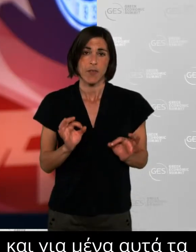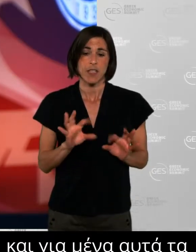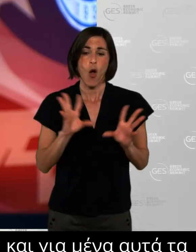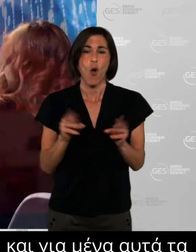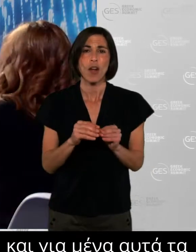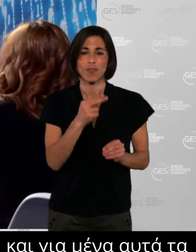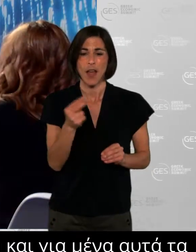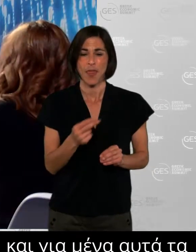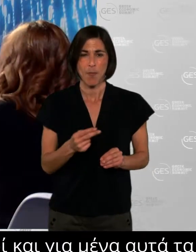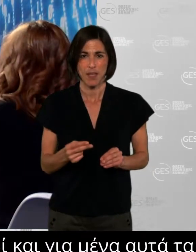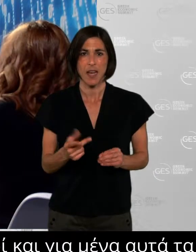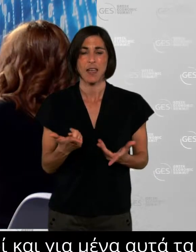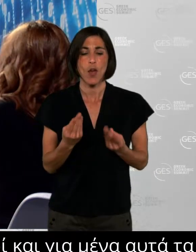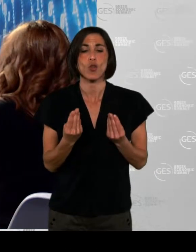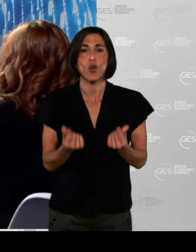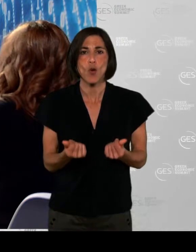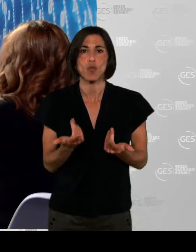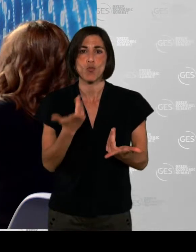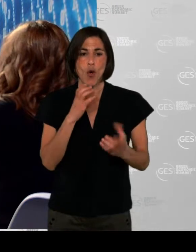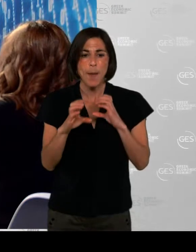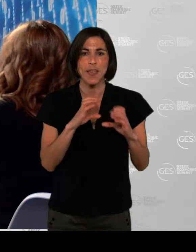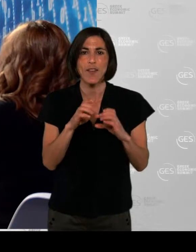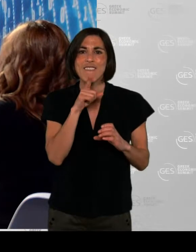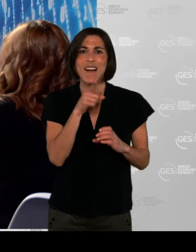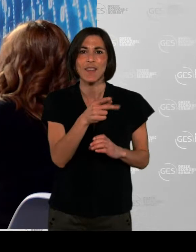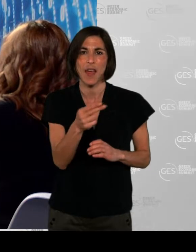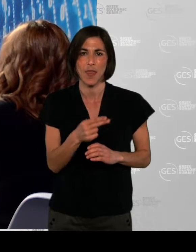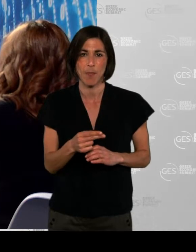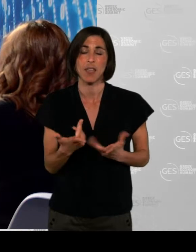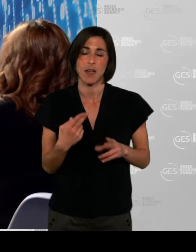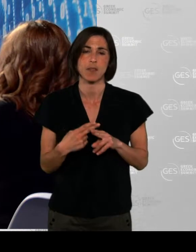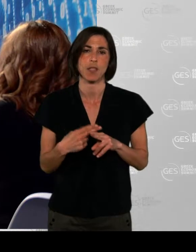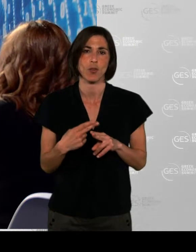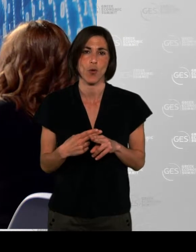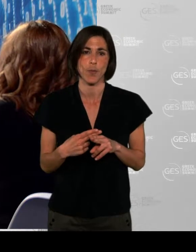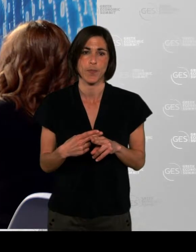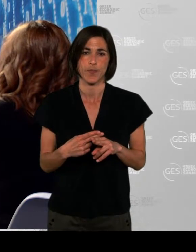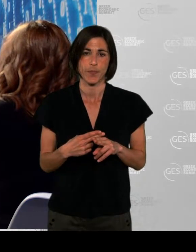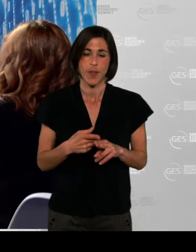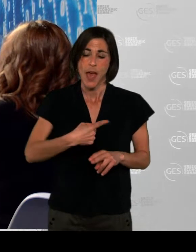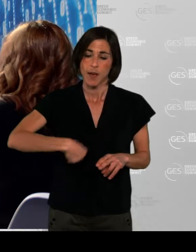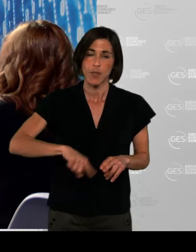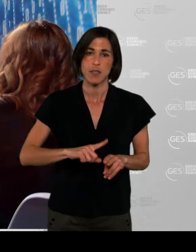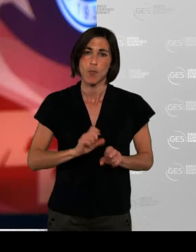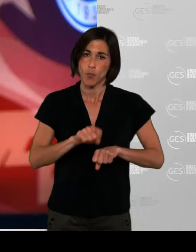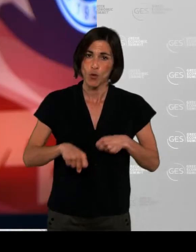of most power. What we were trying to do actually as a